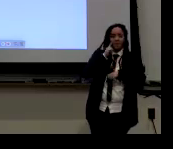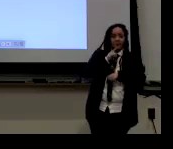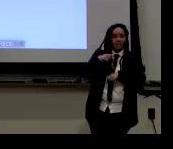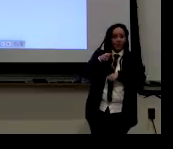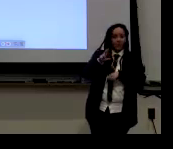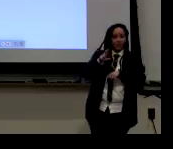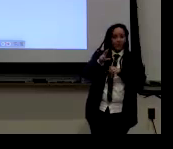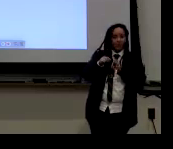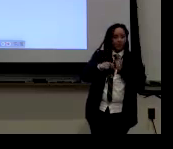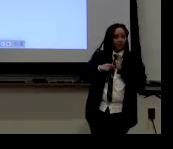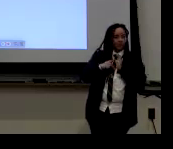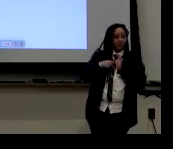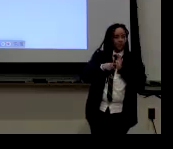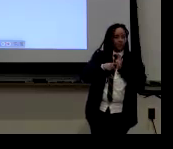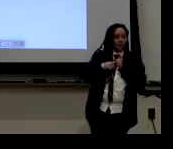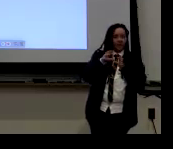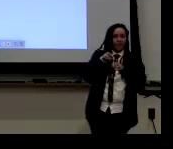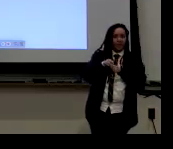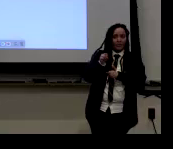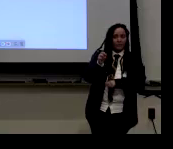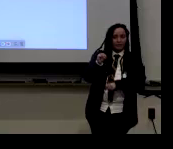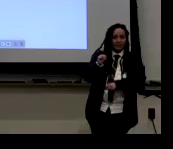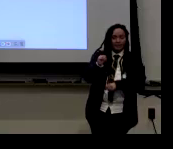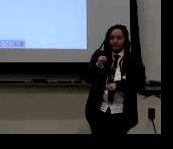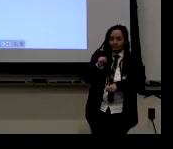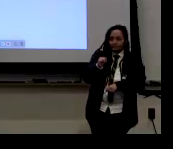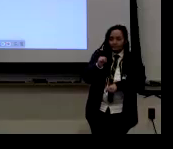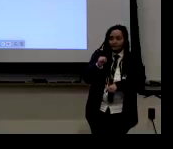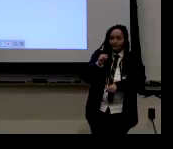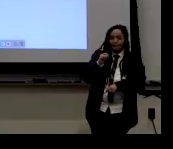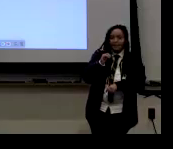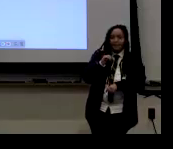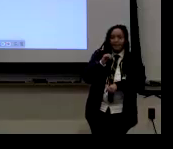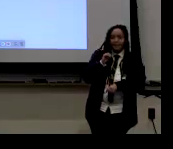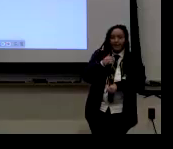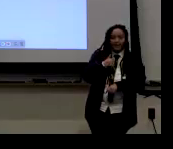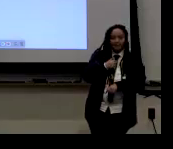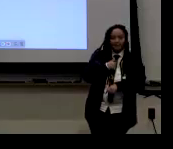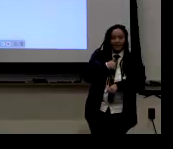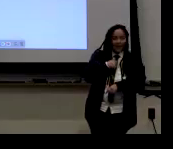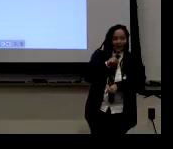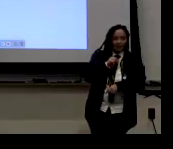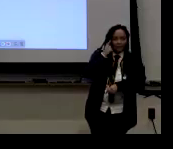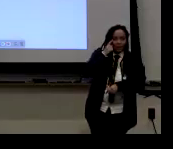So you have a good number of deaf queer role models because of social media.